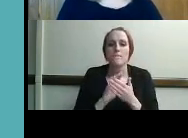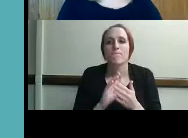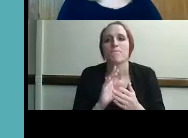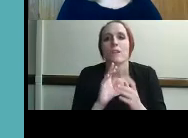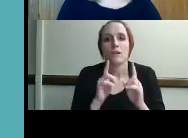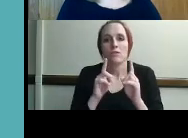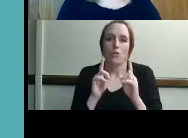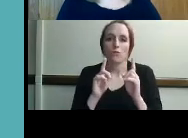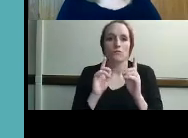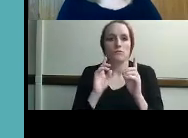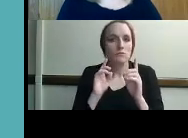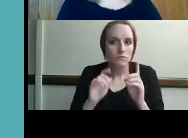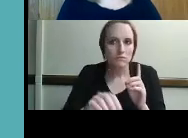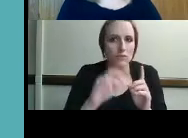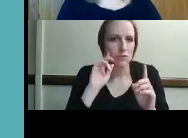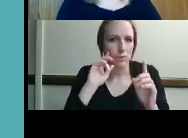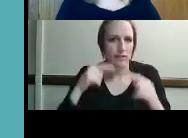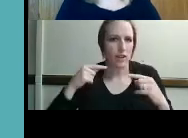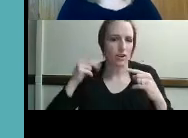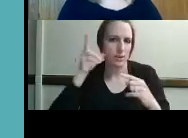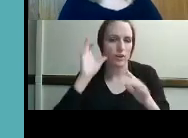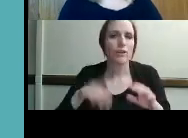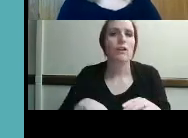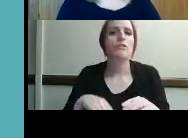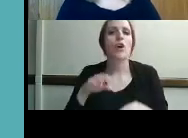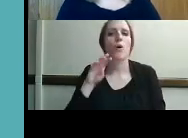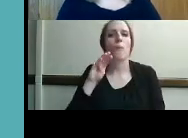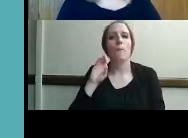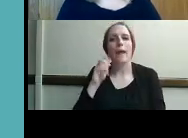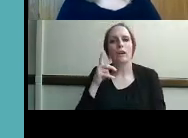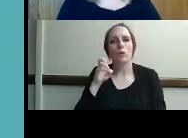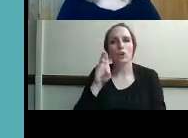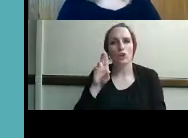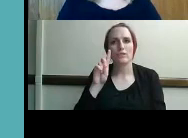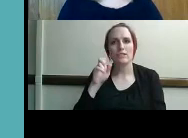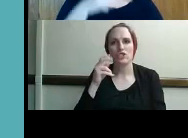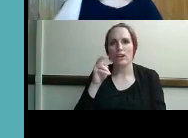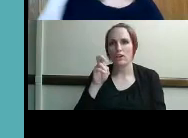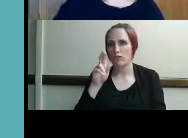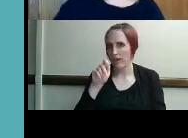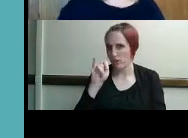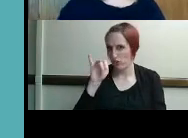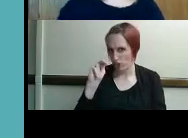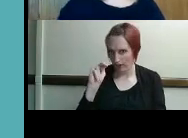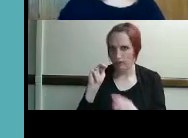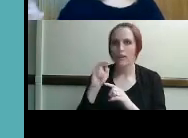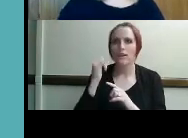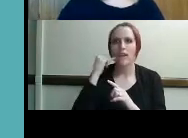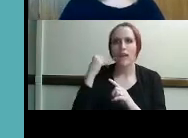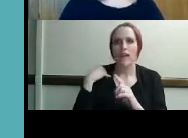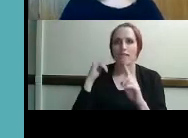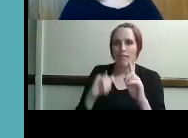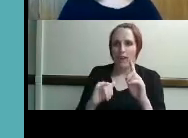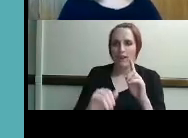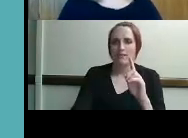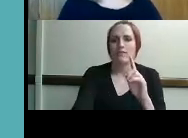aren't helping especially when we're looking at macular degeneration or glaucoma well it's easier to throw those